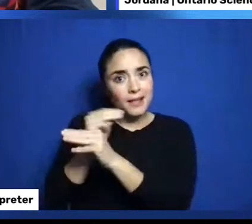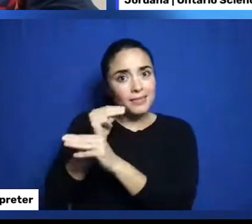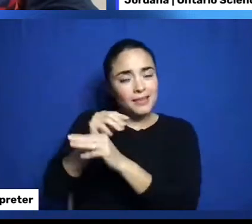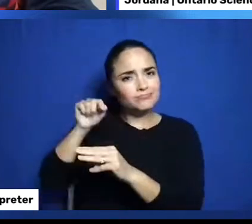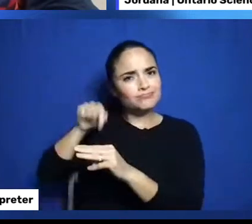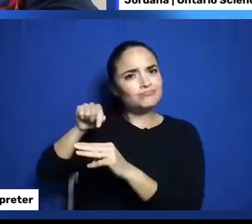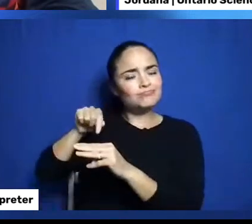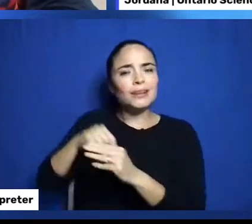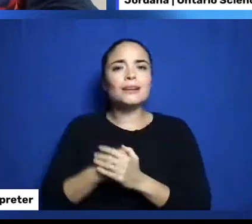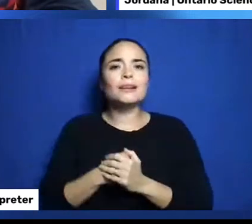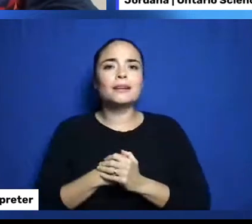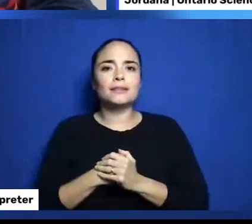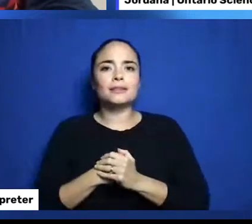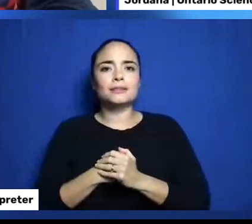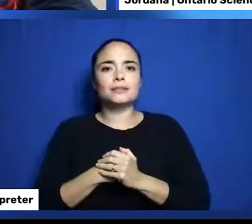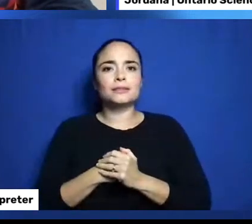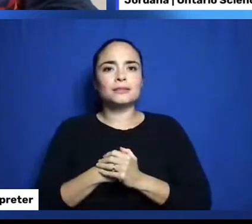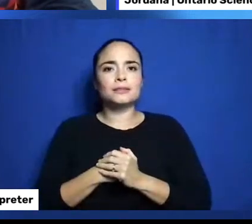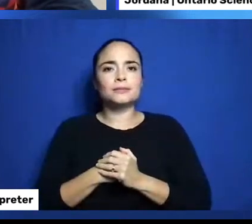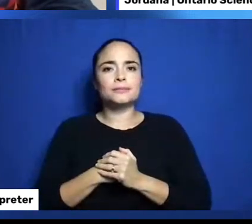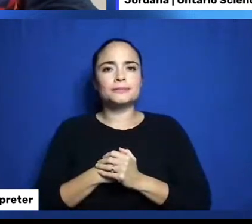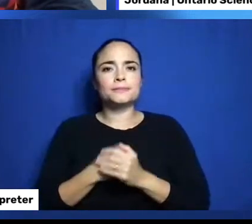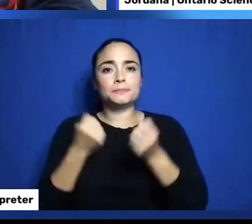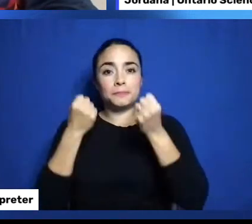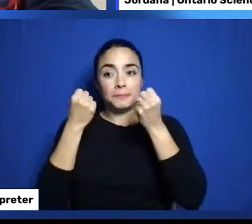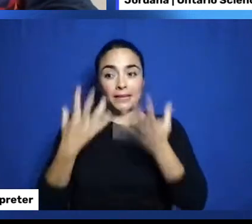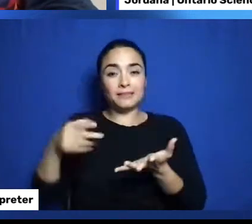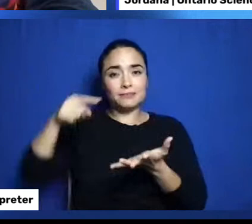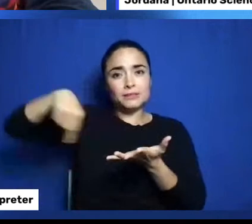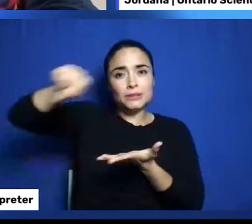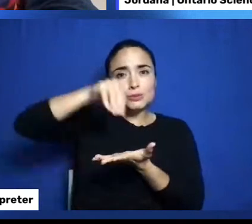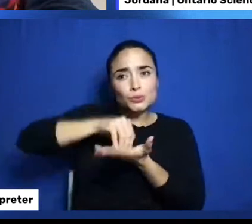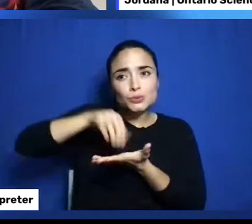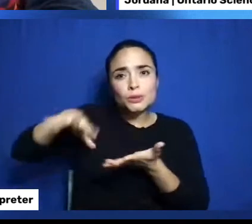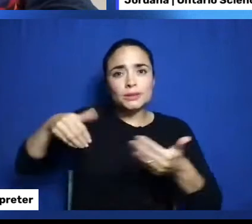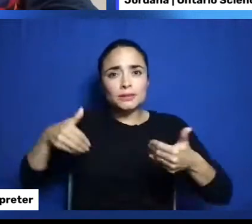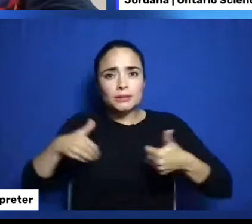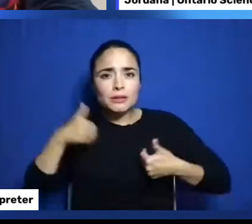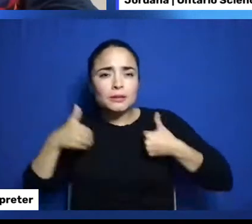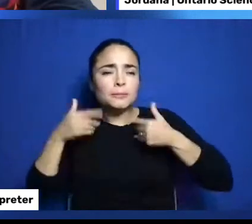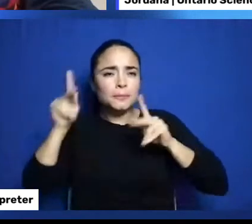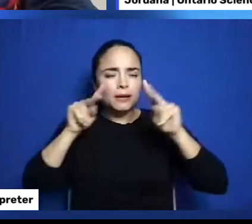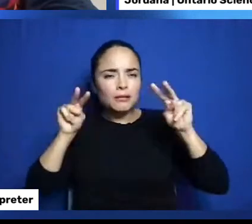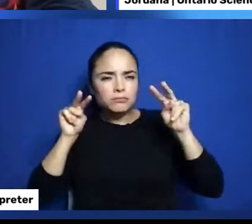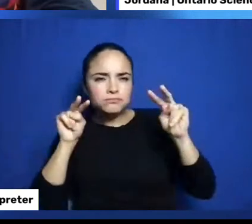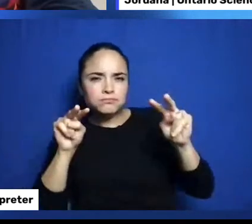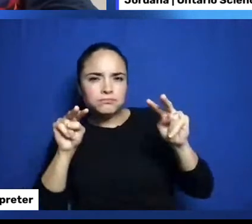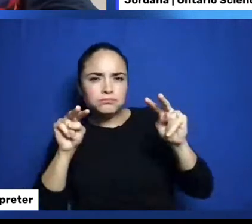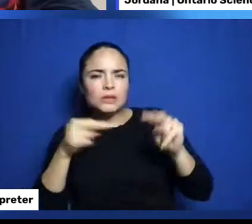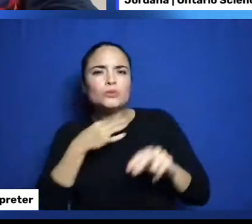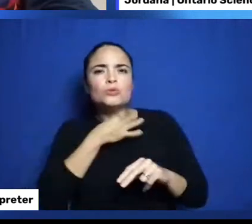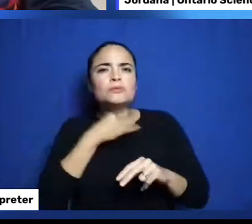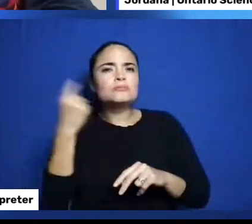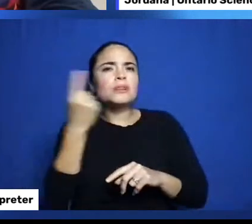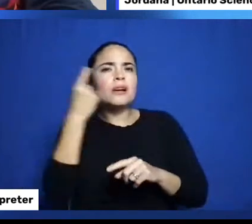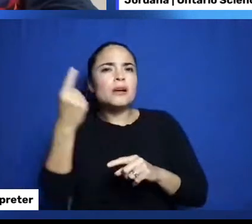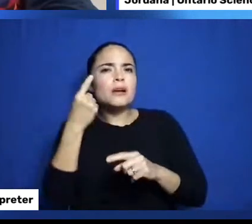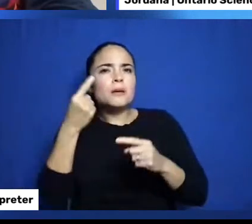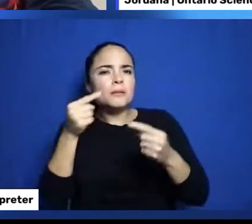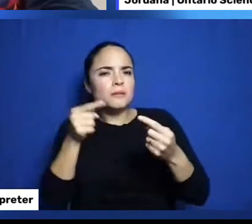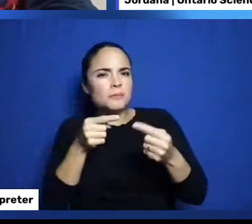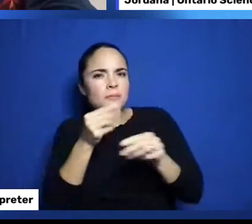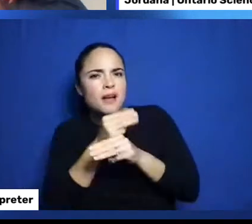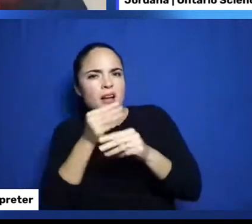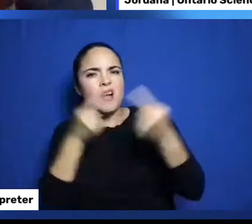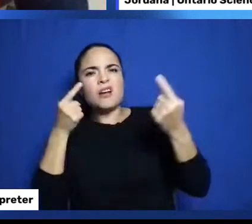and young people tuning in today. And so my question is what advice would you give someone who might be struggling with math. Or might think that math isn't really for